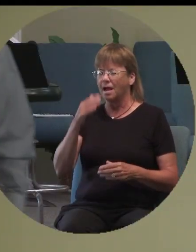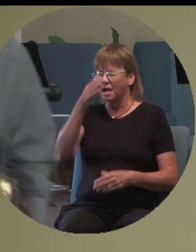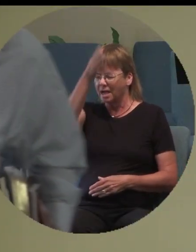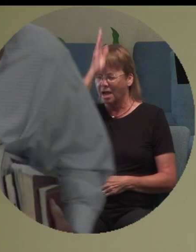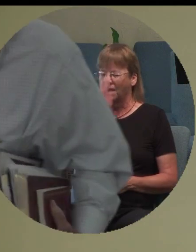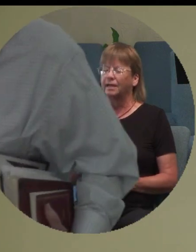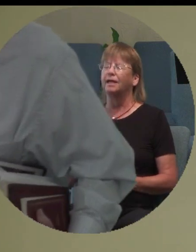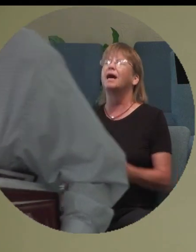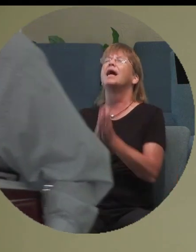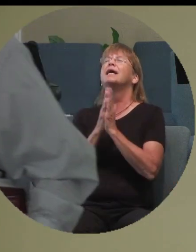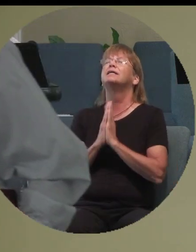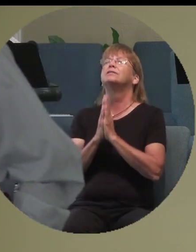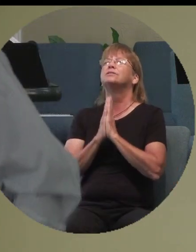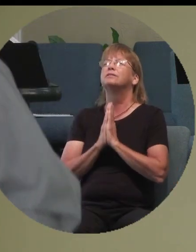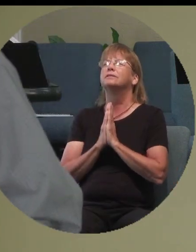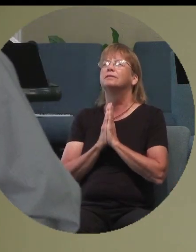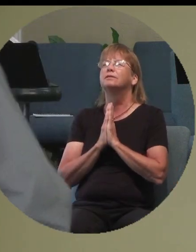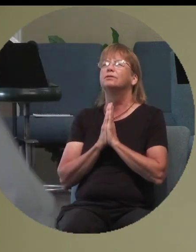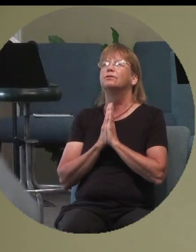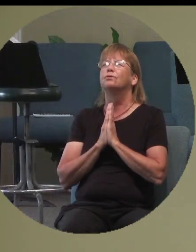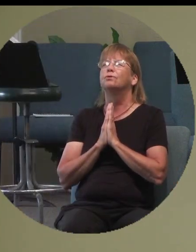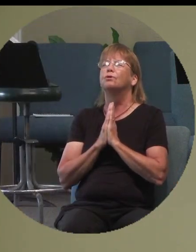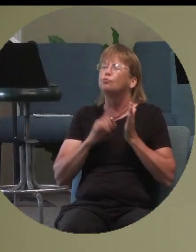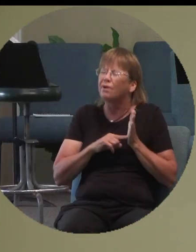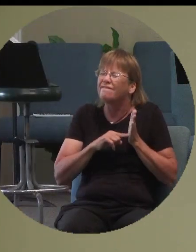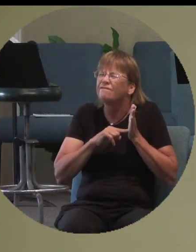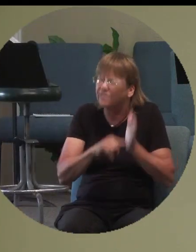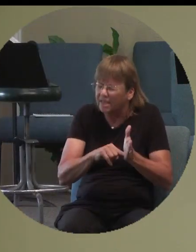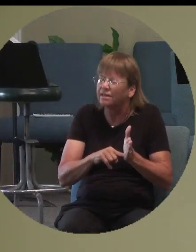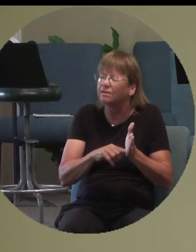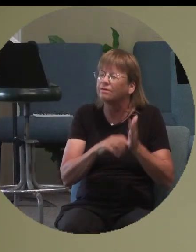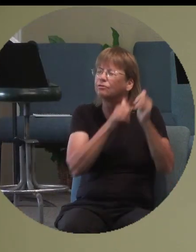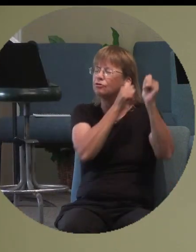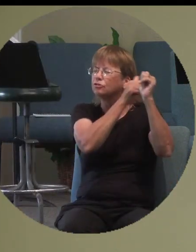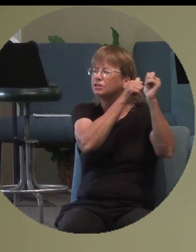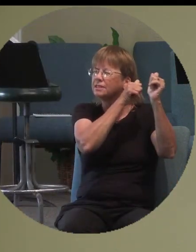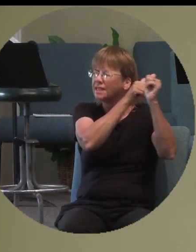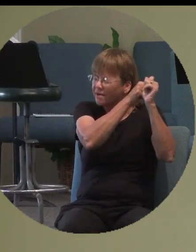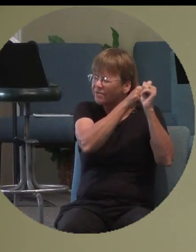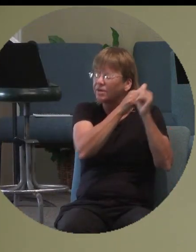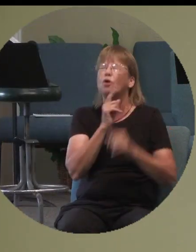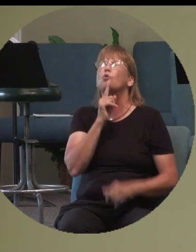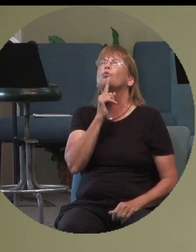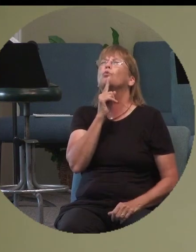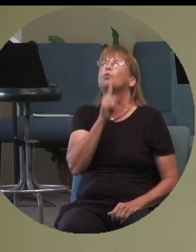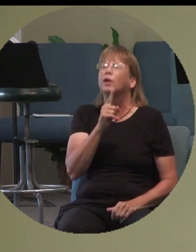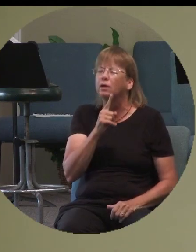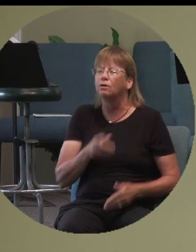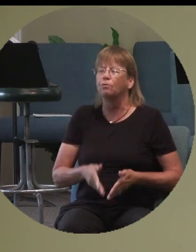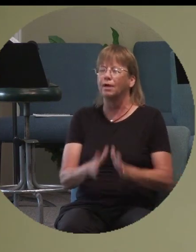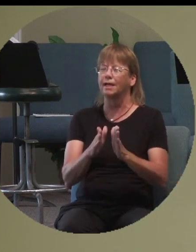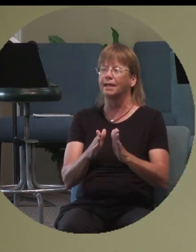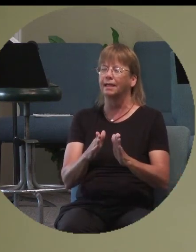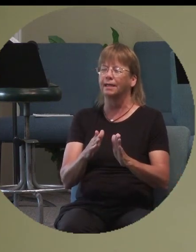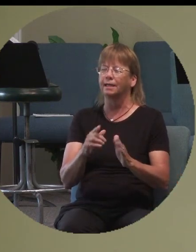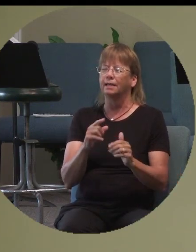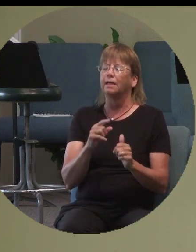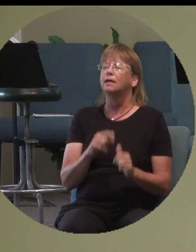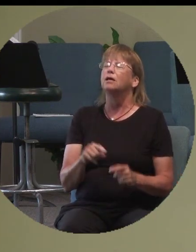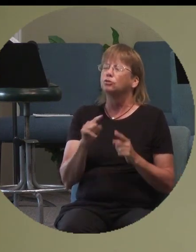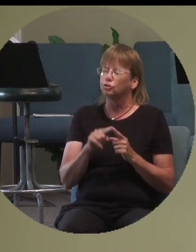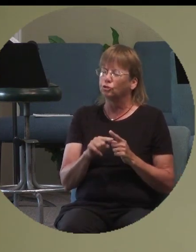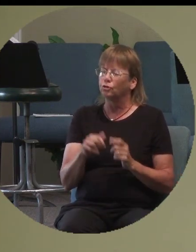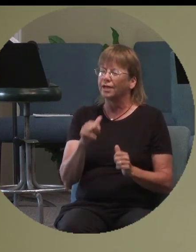would, Father, reveal yourself in a very real way to each and every one of us this morning and this afternoon.